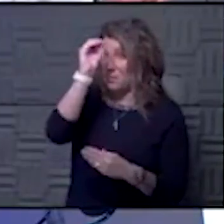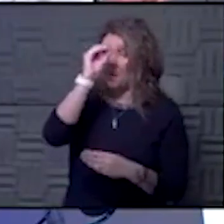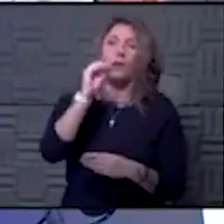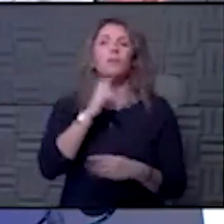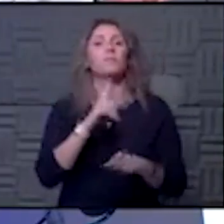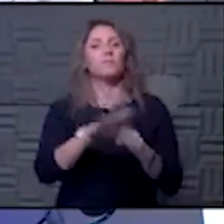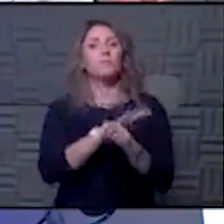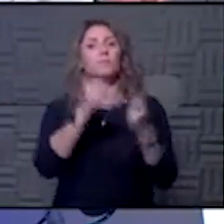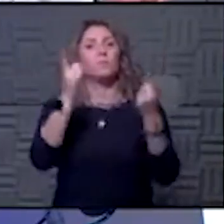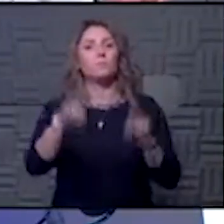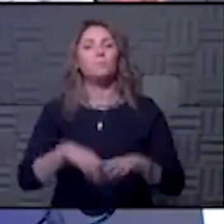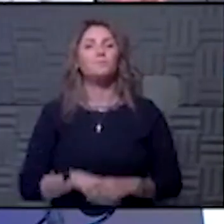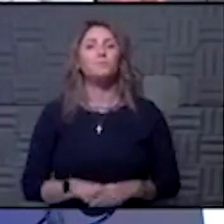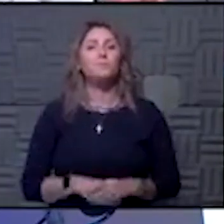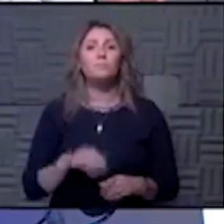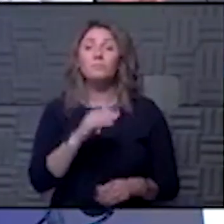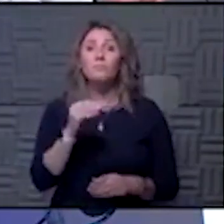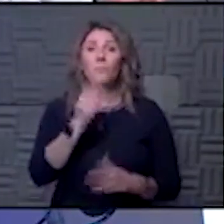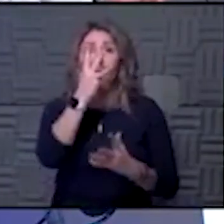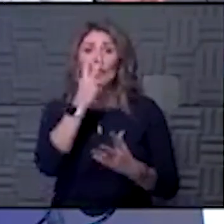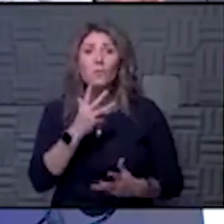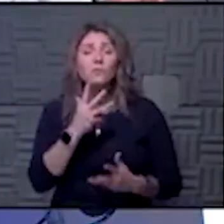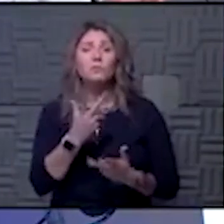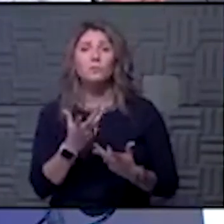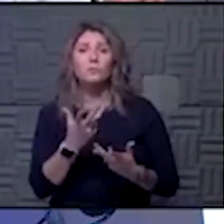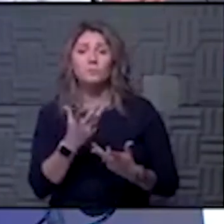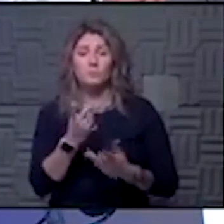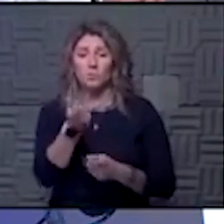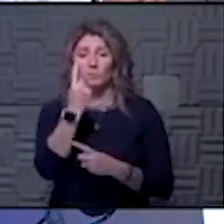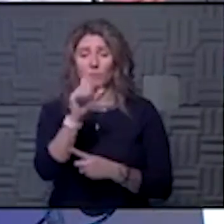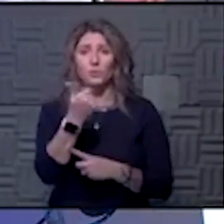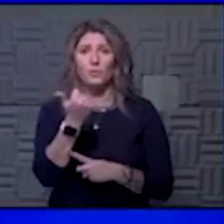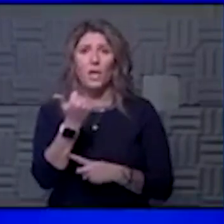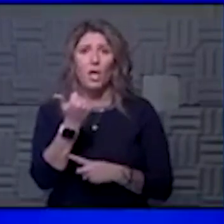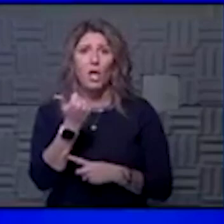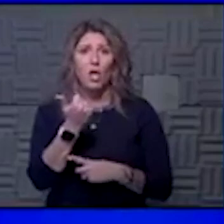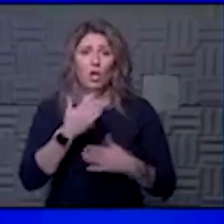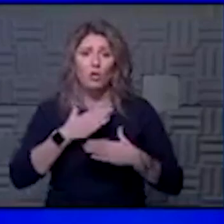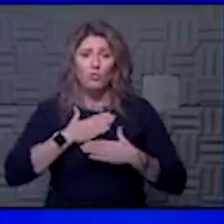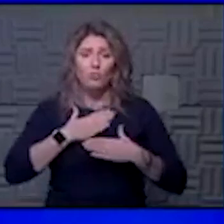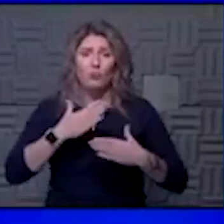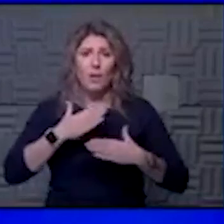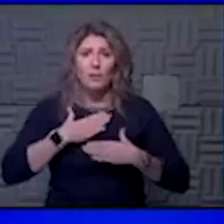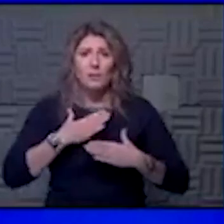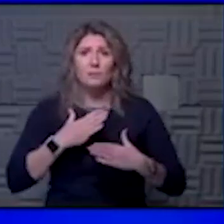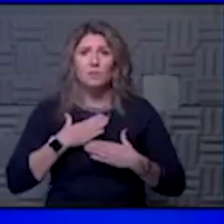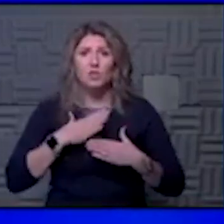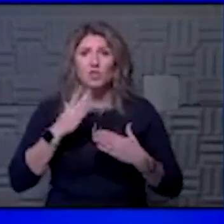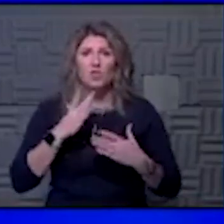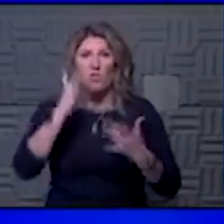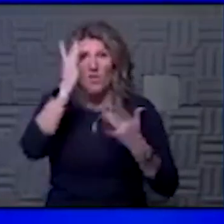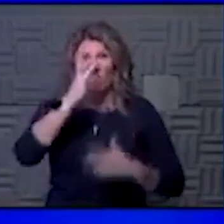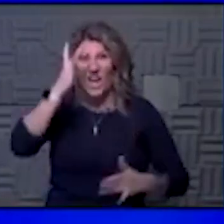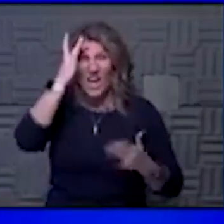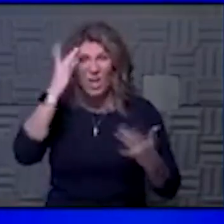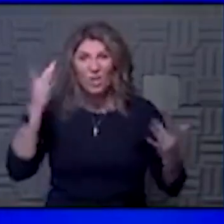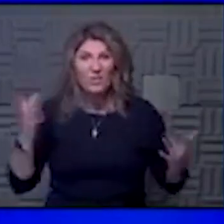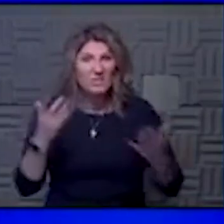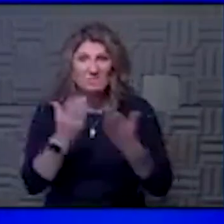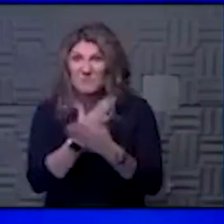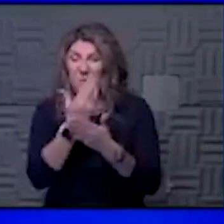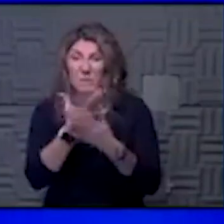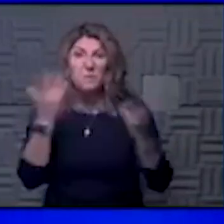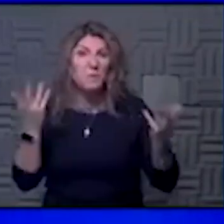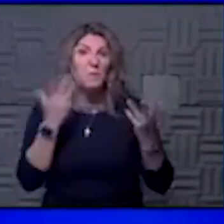fully agree with that. And I think it would be unfortunate. We understand there are other respiratory viruses going around. Maybe it was a new respiratory